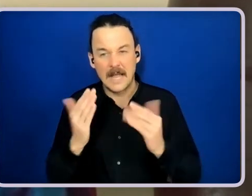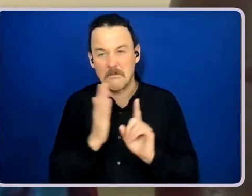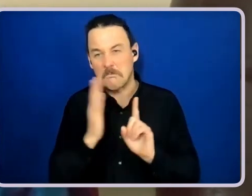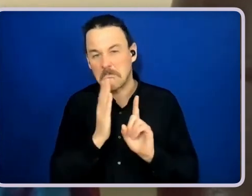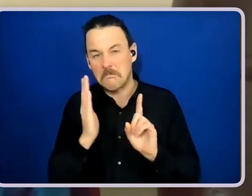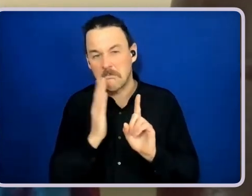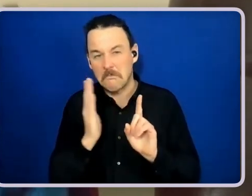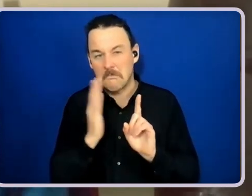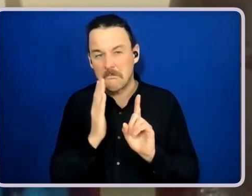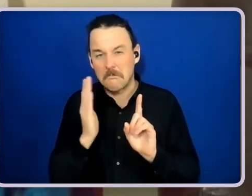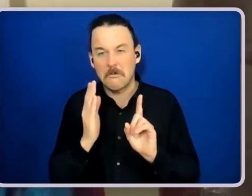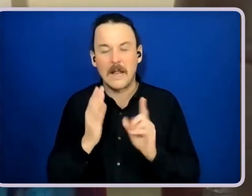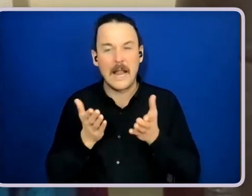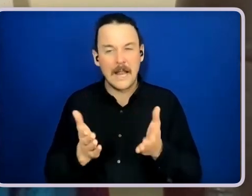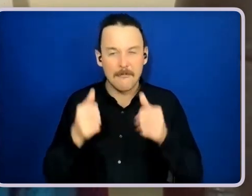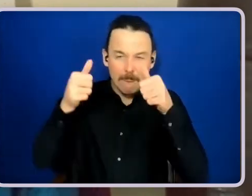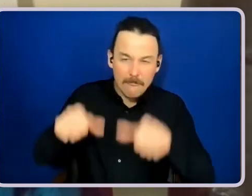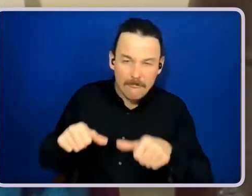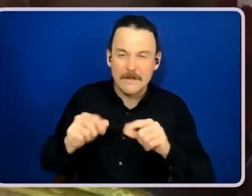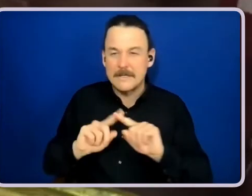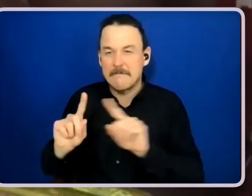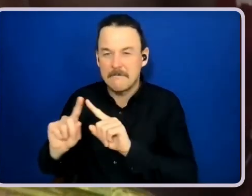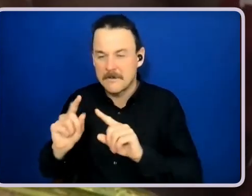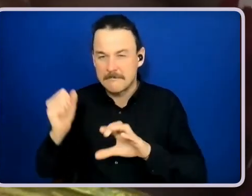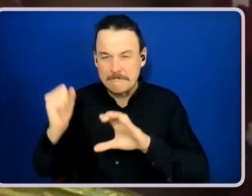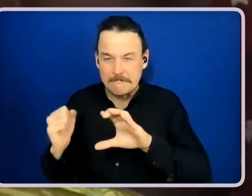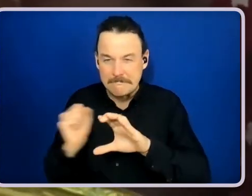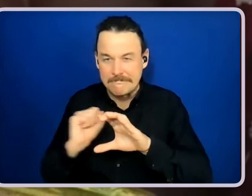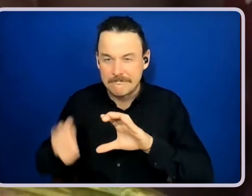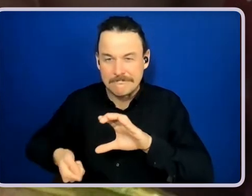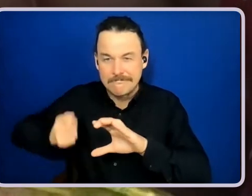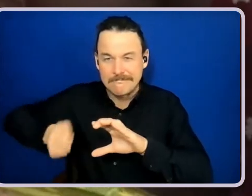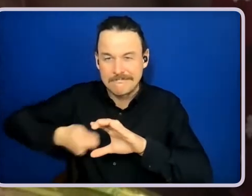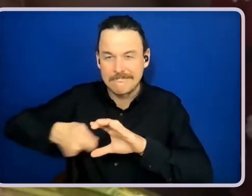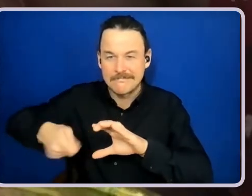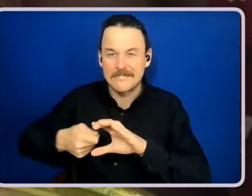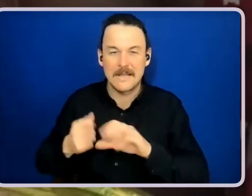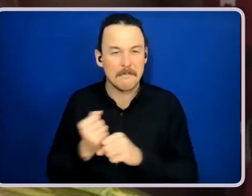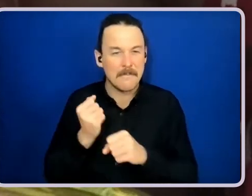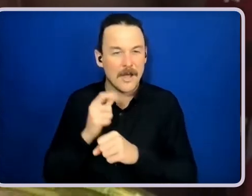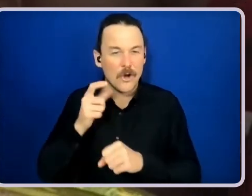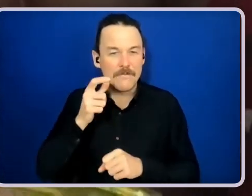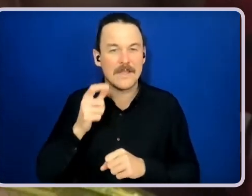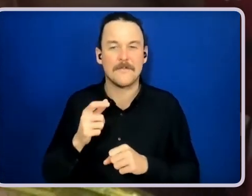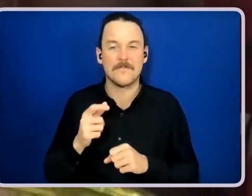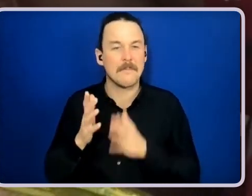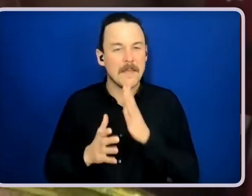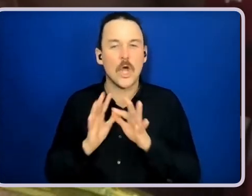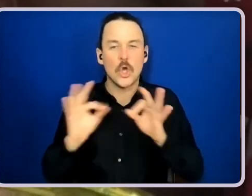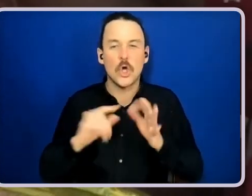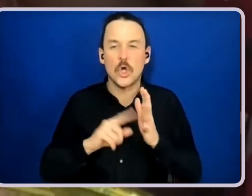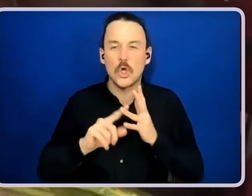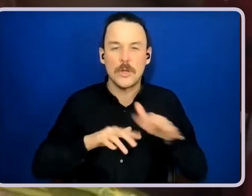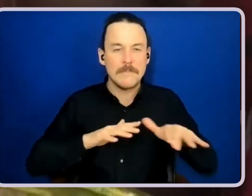to, to making coffee when it's not so busy. The more regular the Brodie circle meets, the stronger the